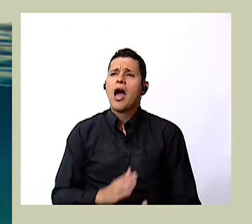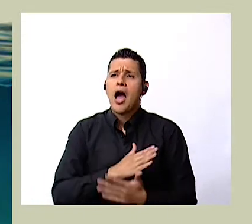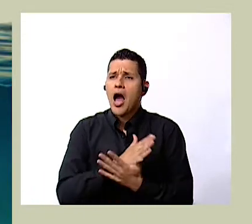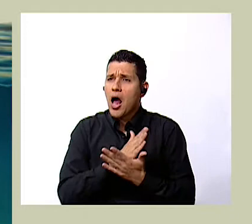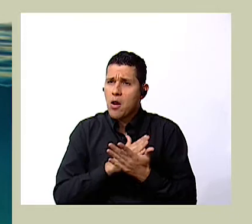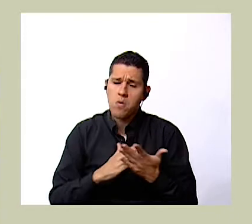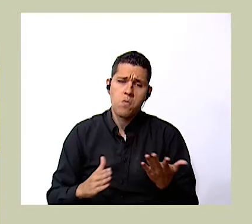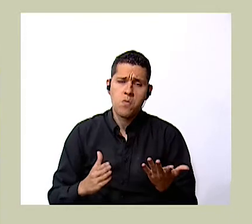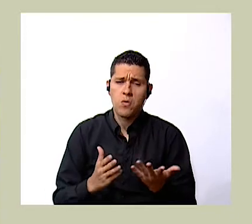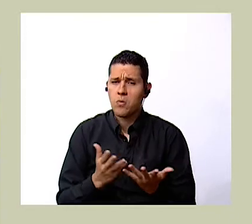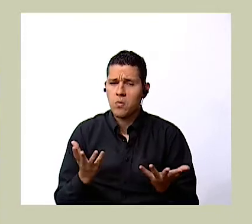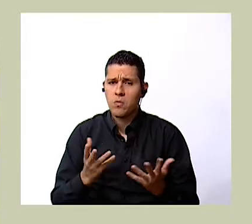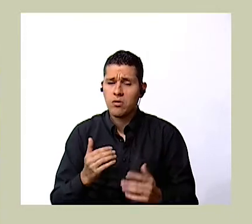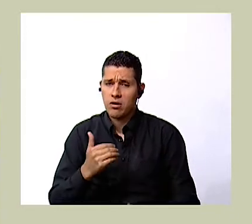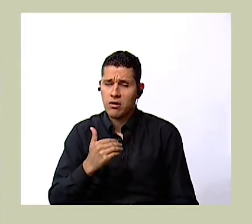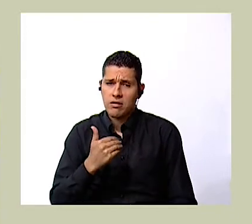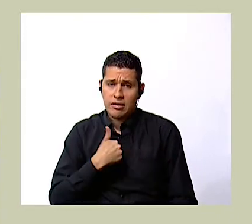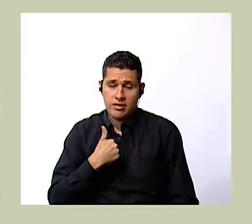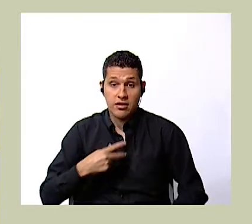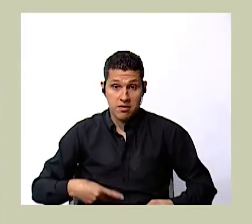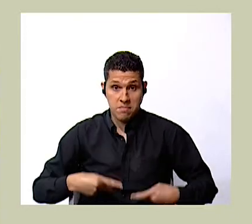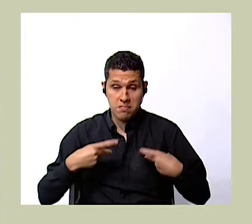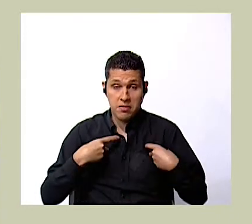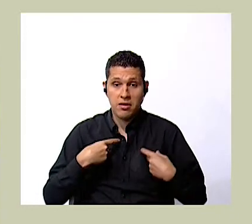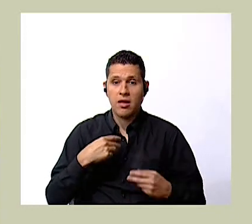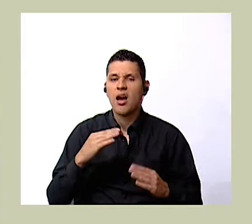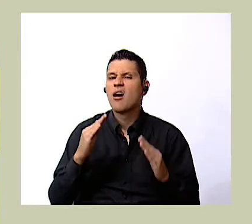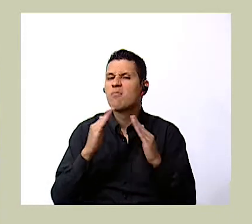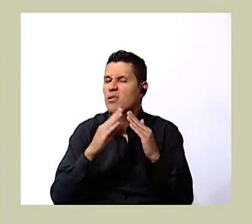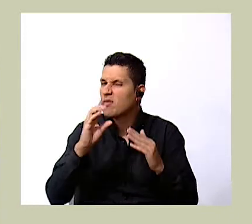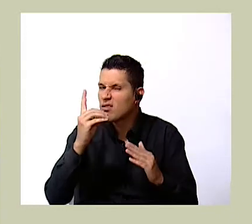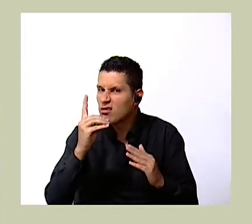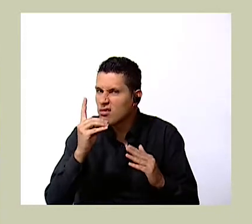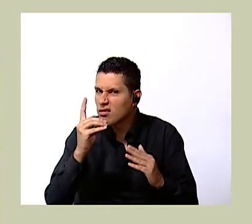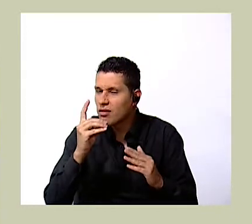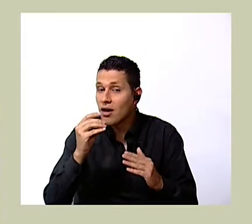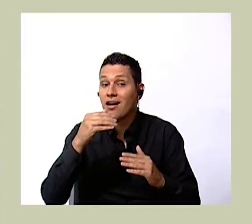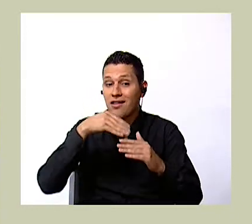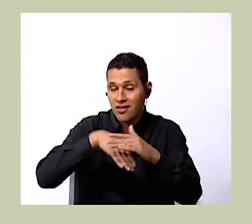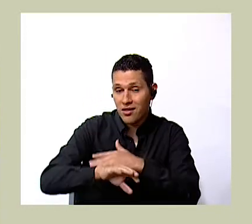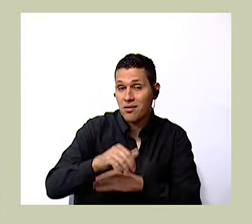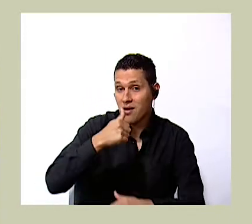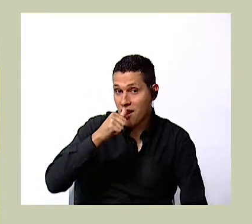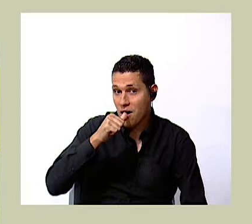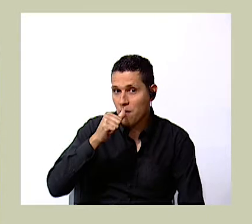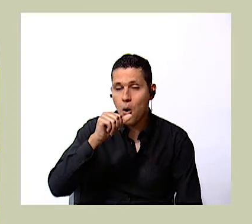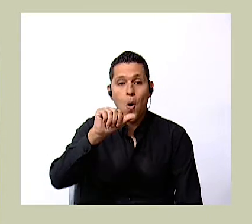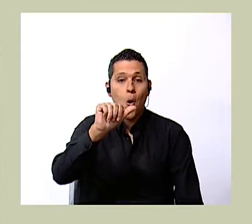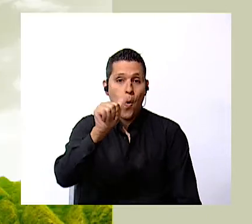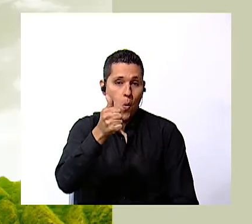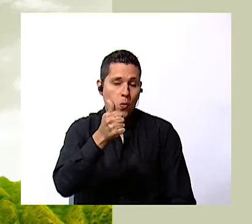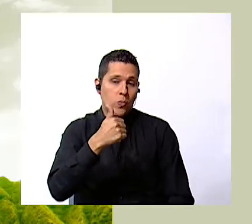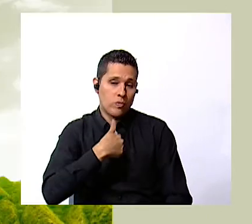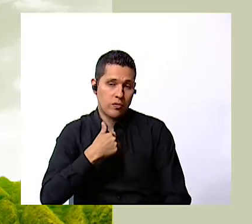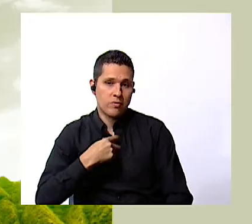and some living things live in the forest yes very good mary